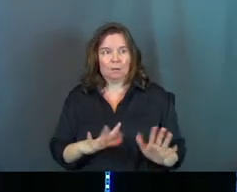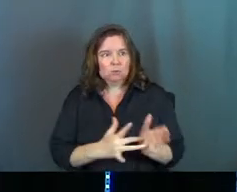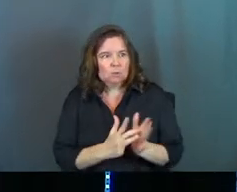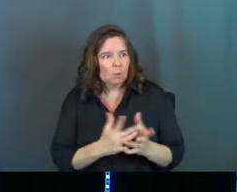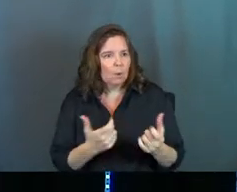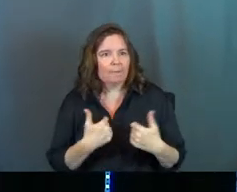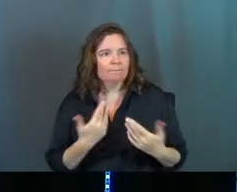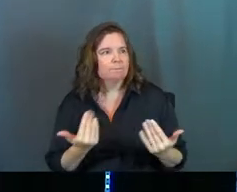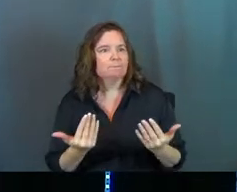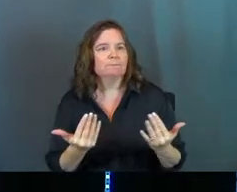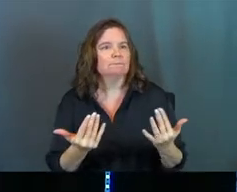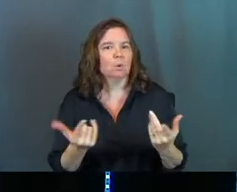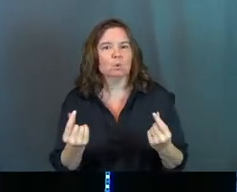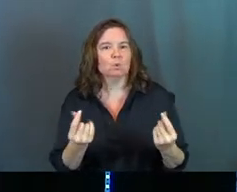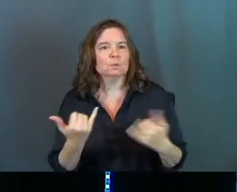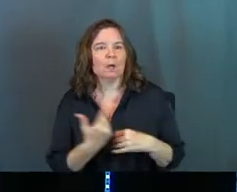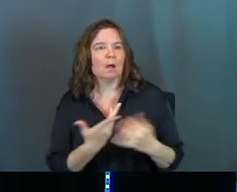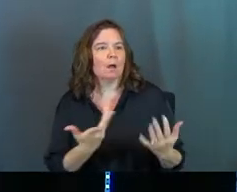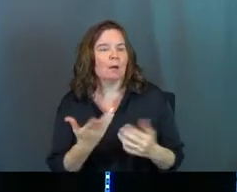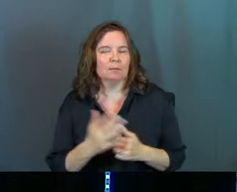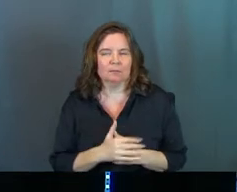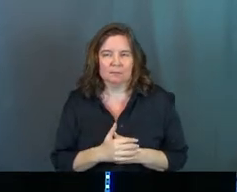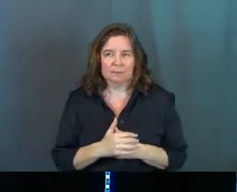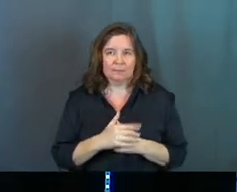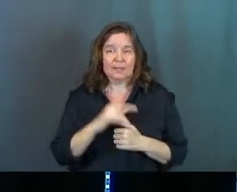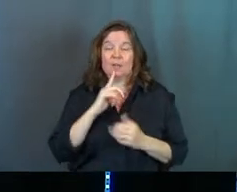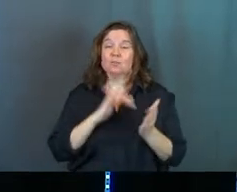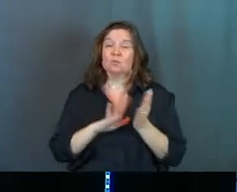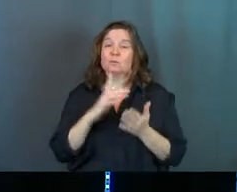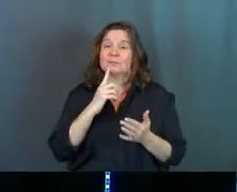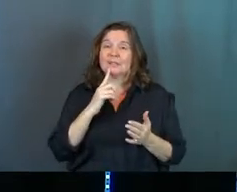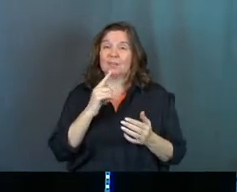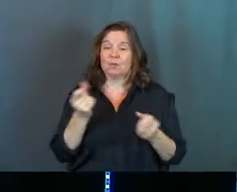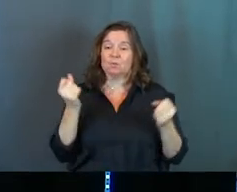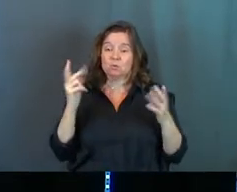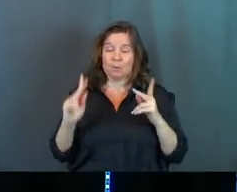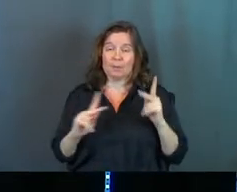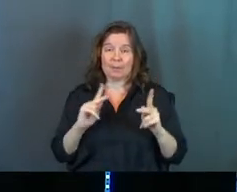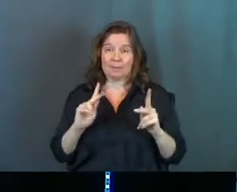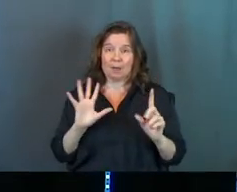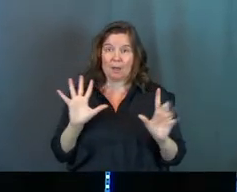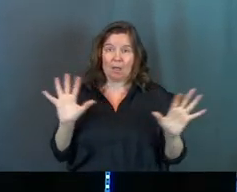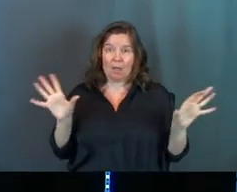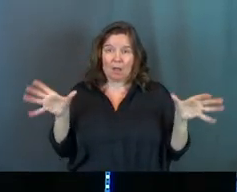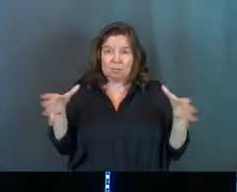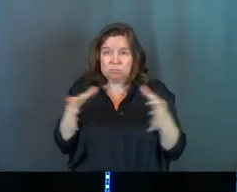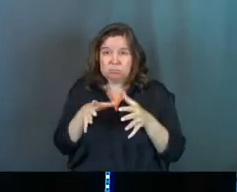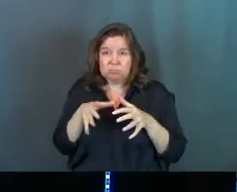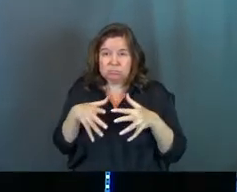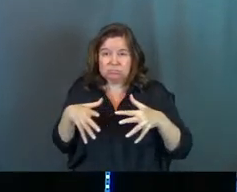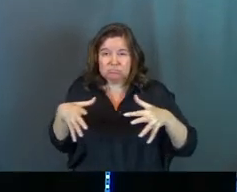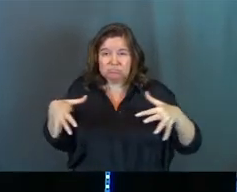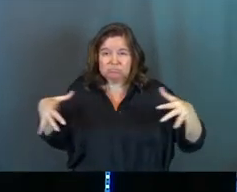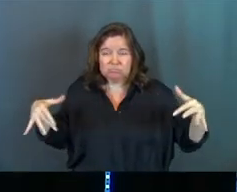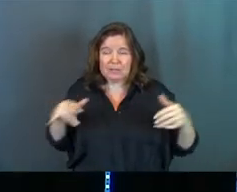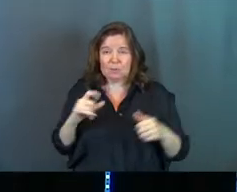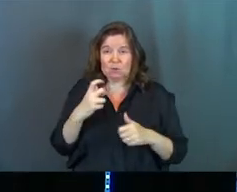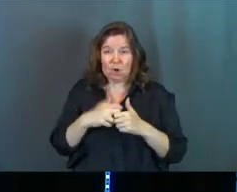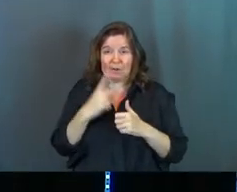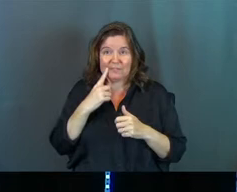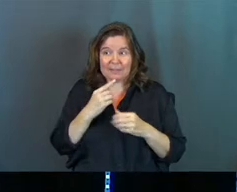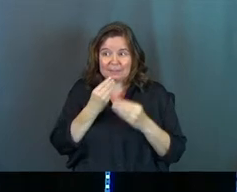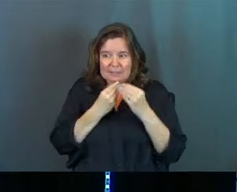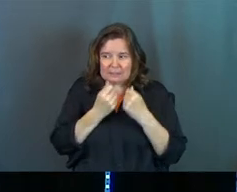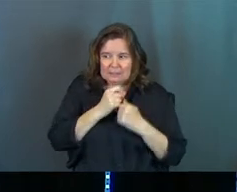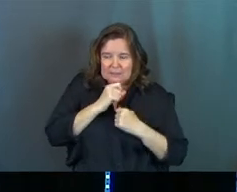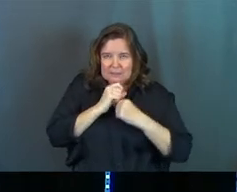Jesus, what are you going to do today? And scripture says that, like, there were so many people around them in this house, and outside of the house, that it was, like, hard for them